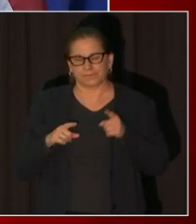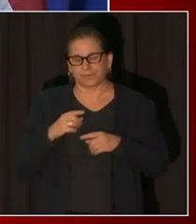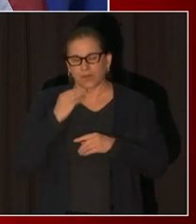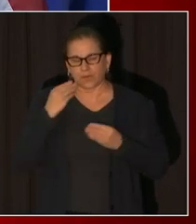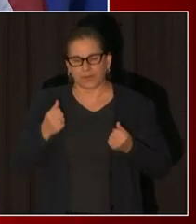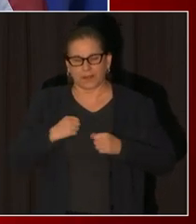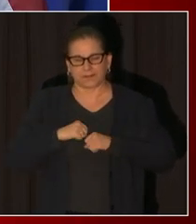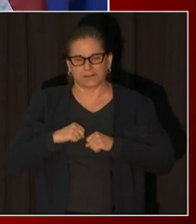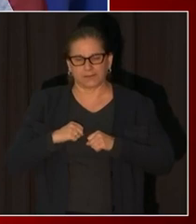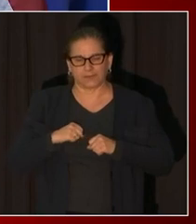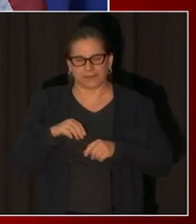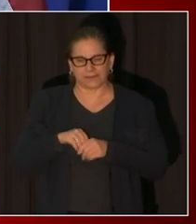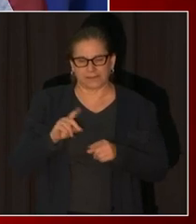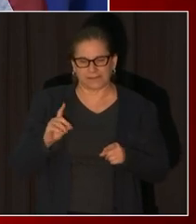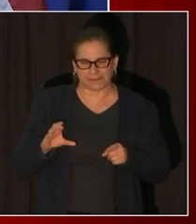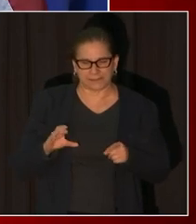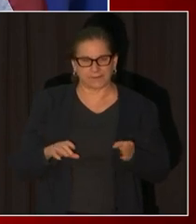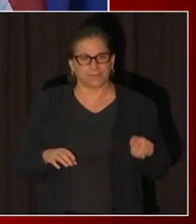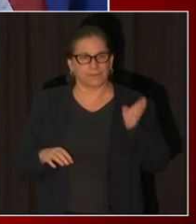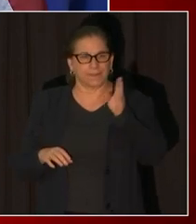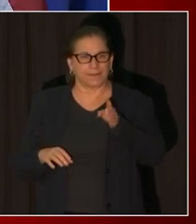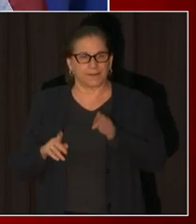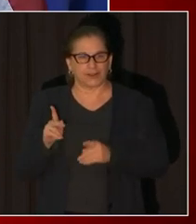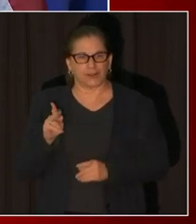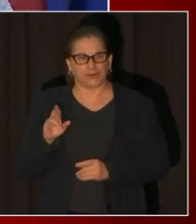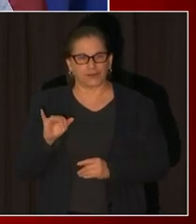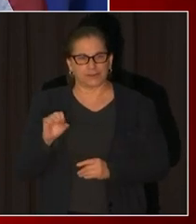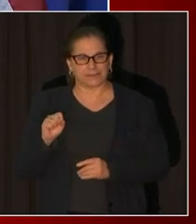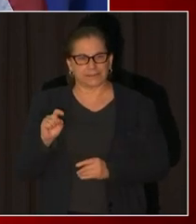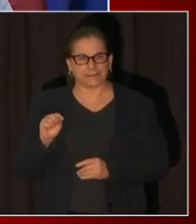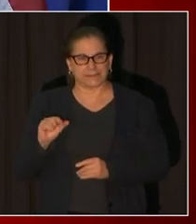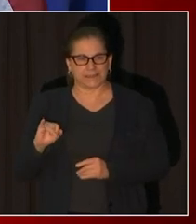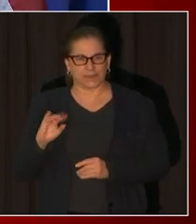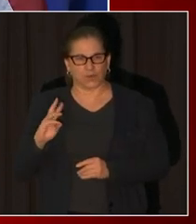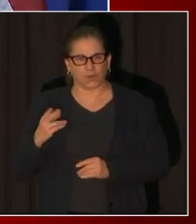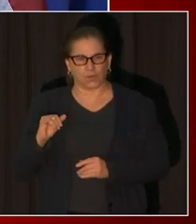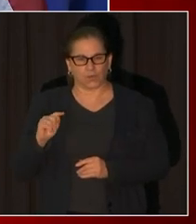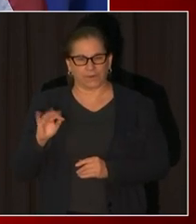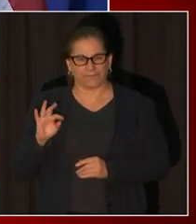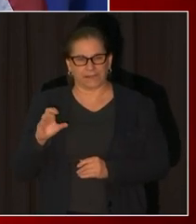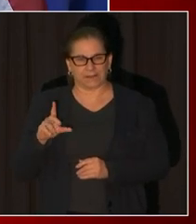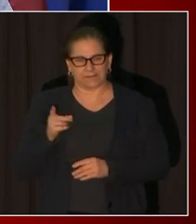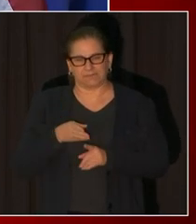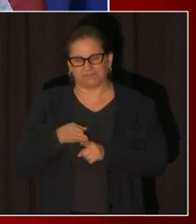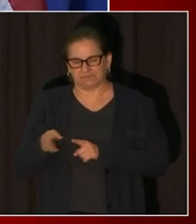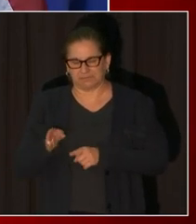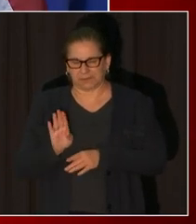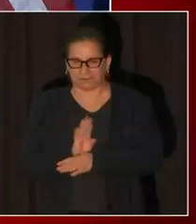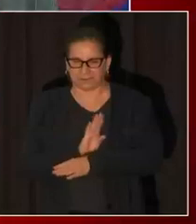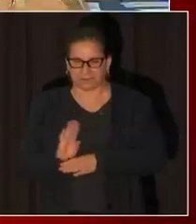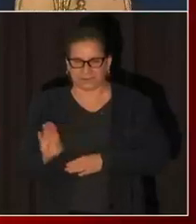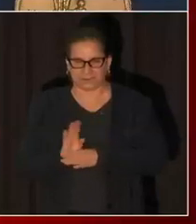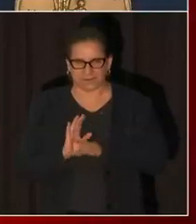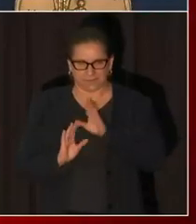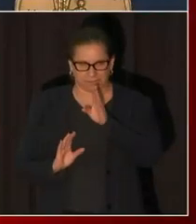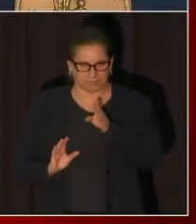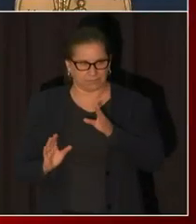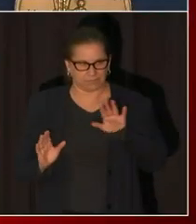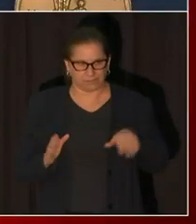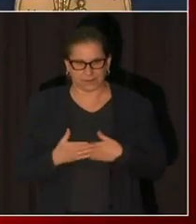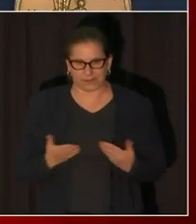you where we are with data today 135 new cases of COVID-19